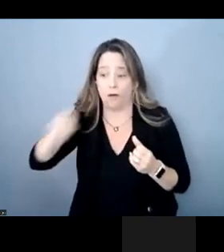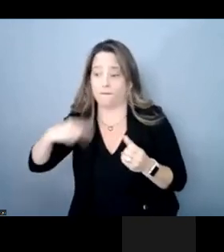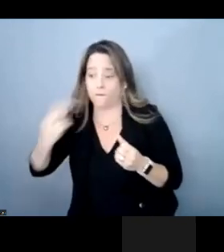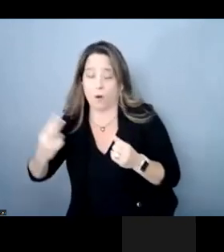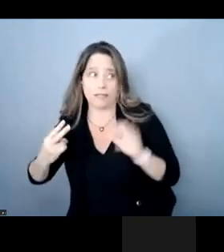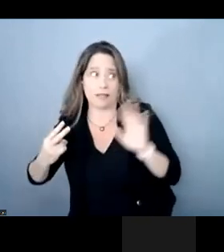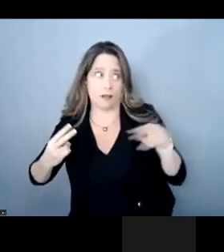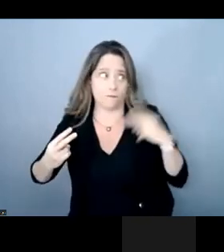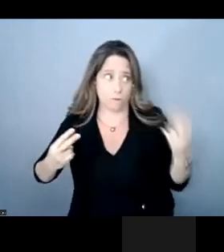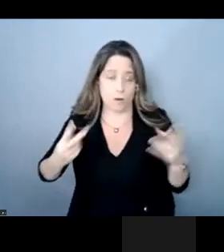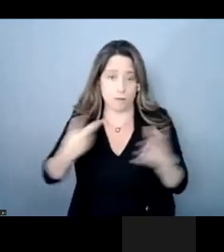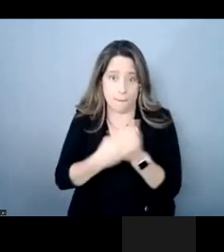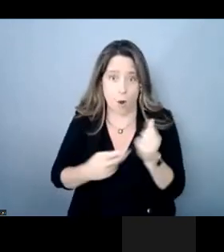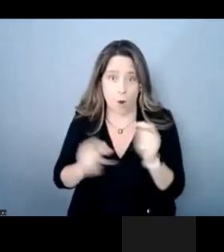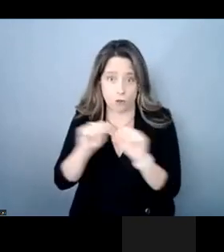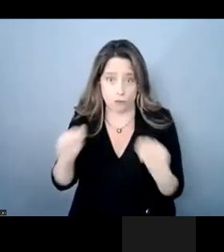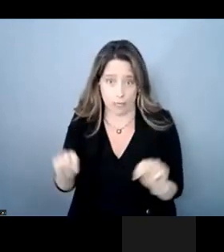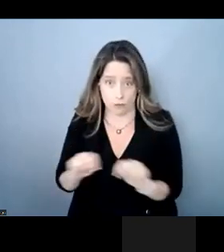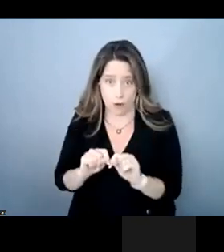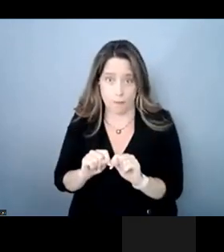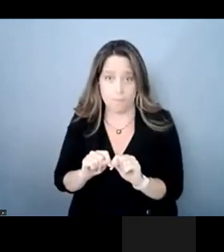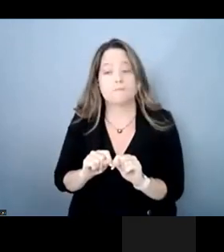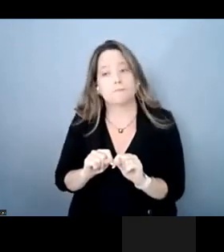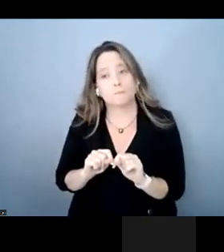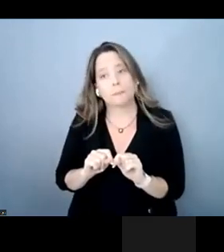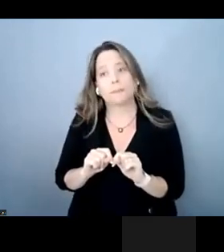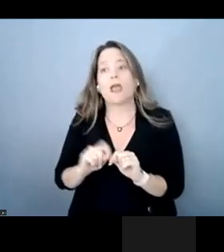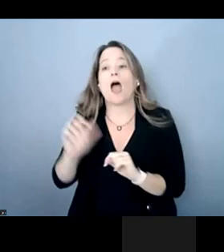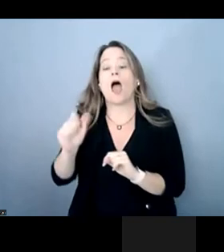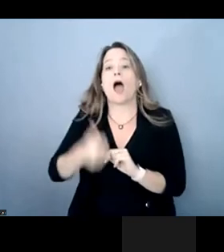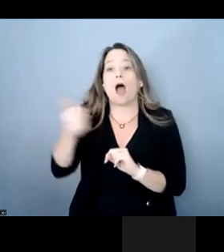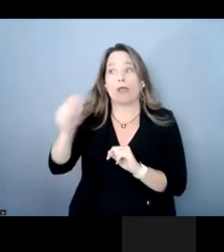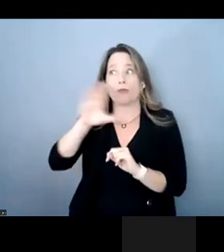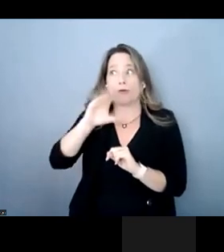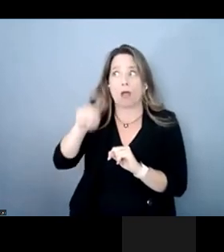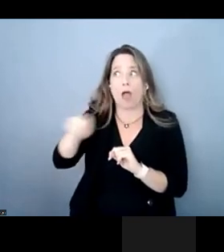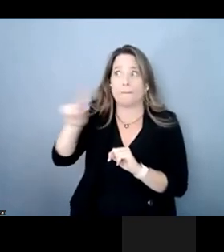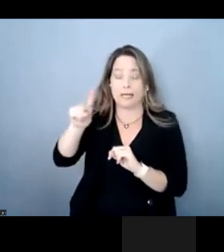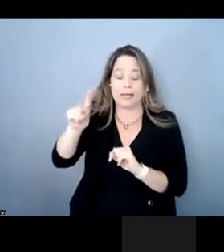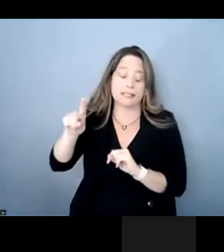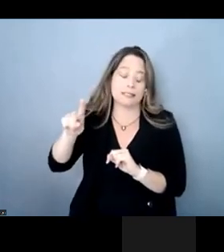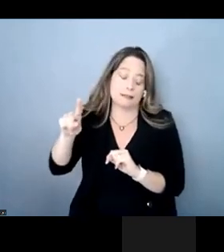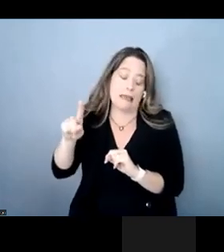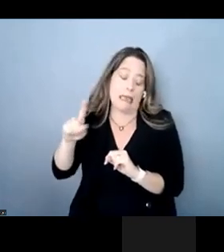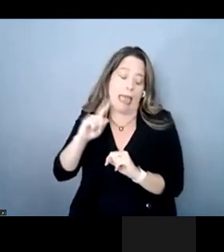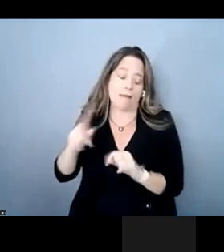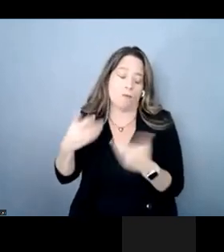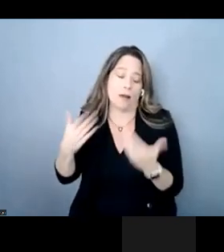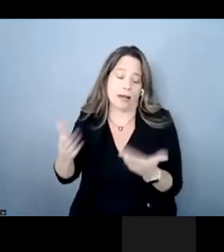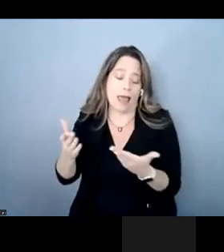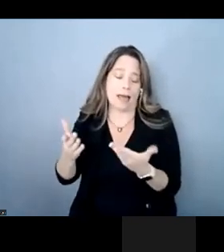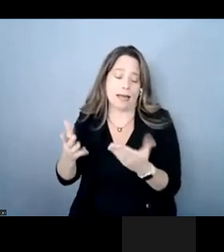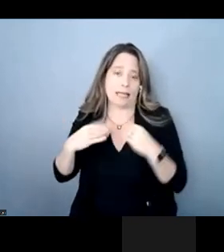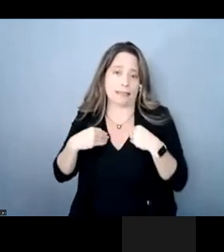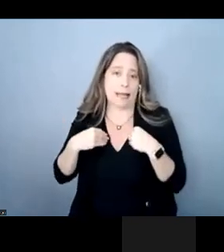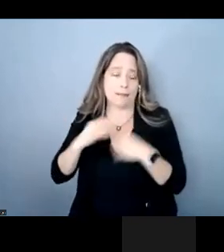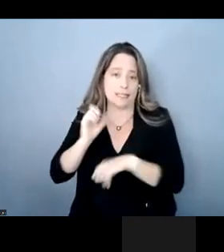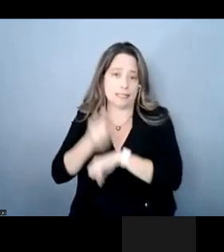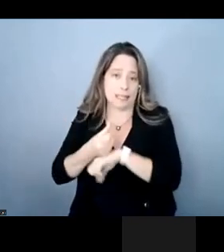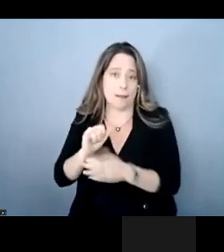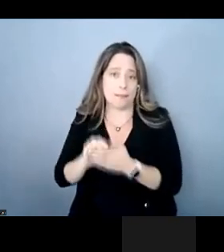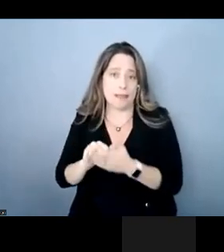point while some other individuals in the market have implemented this feature we have not because